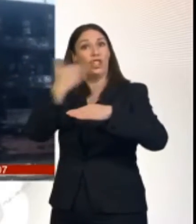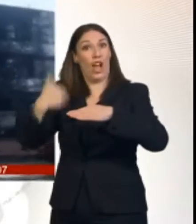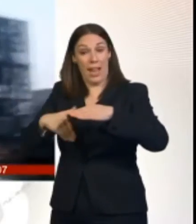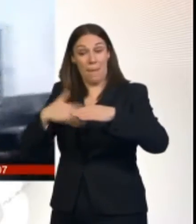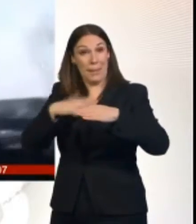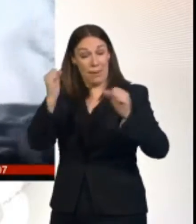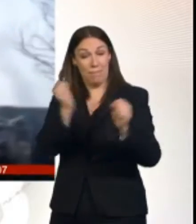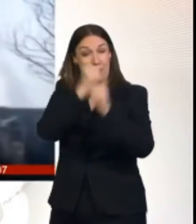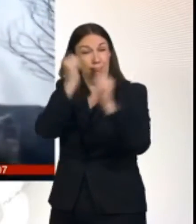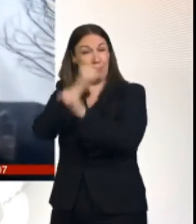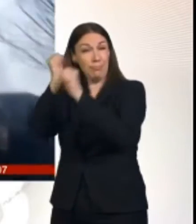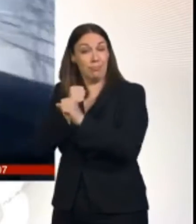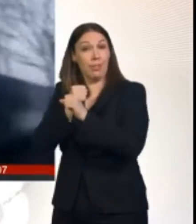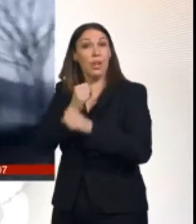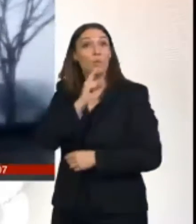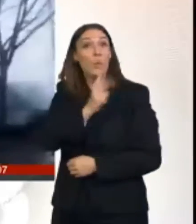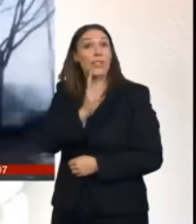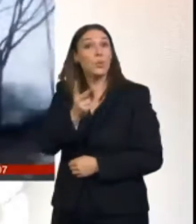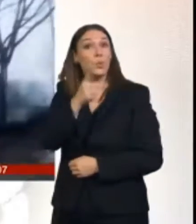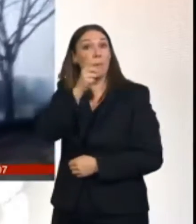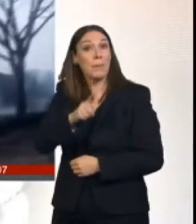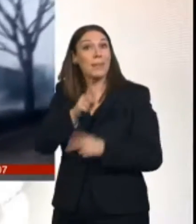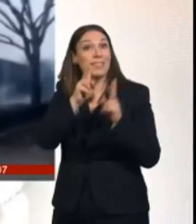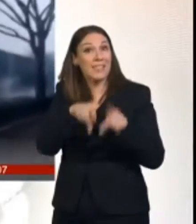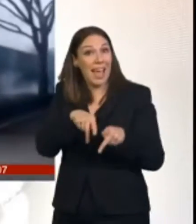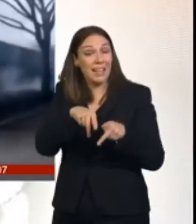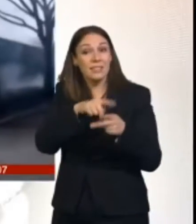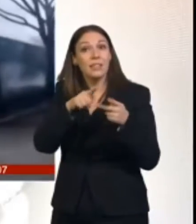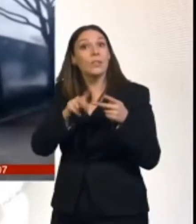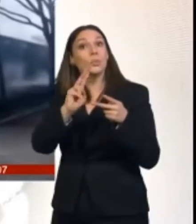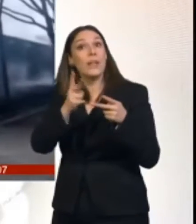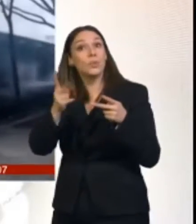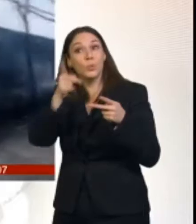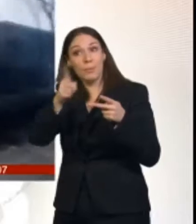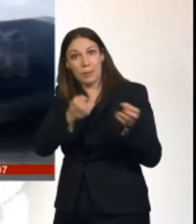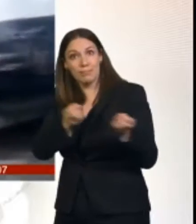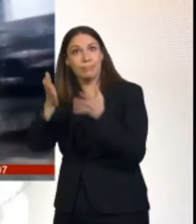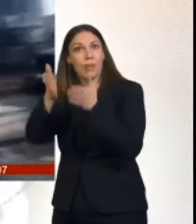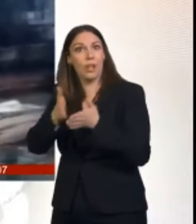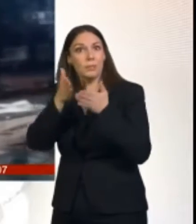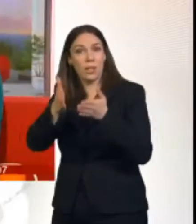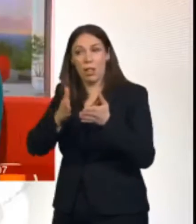vehicles in all. Local government says it's investigating the cause of the incident.